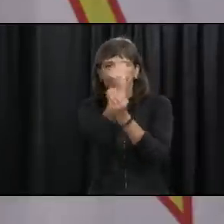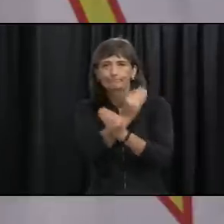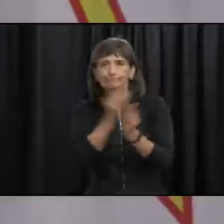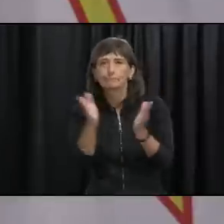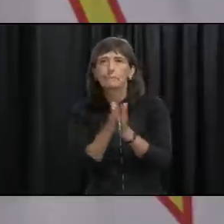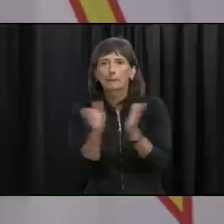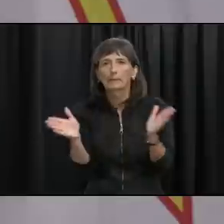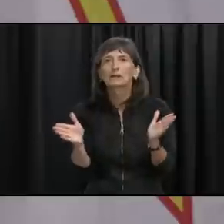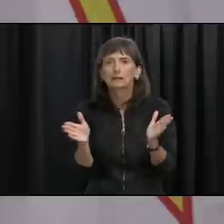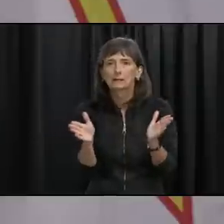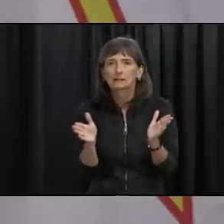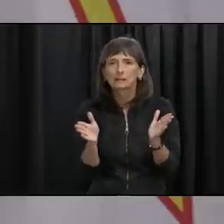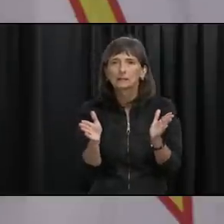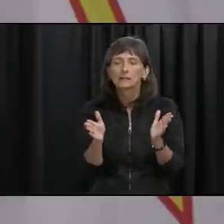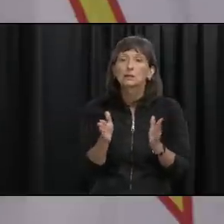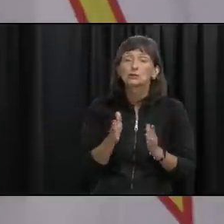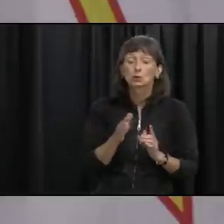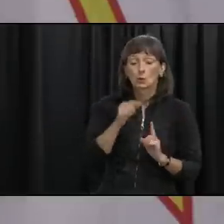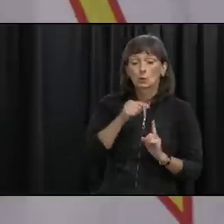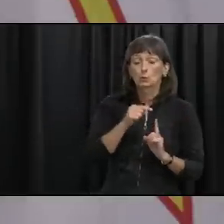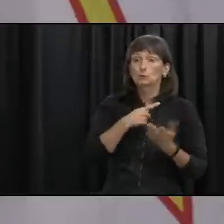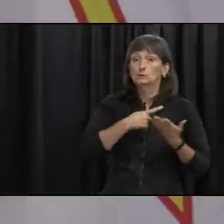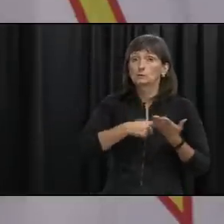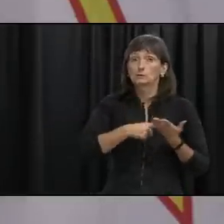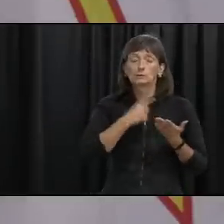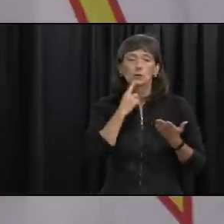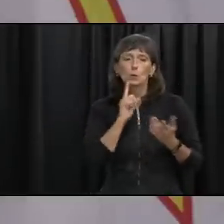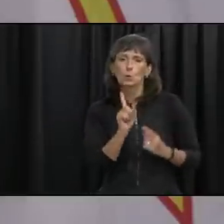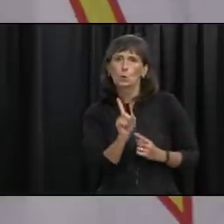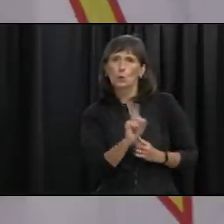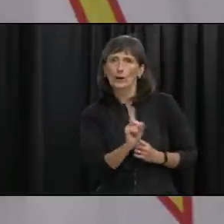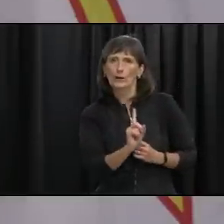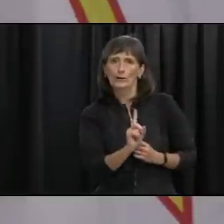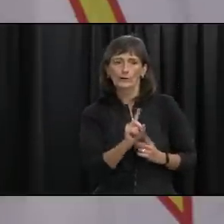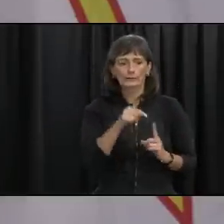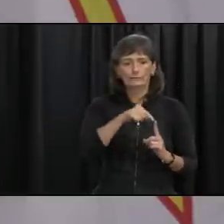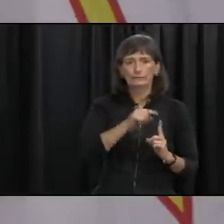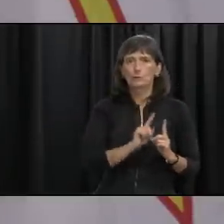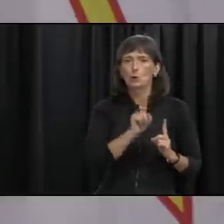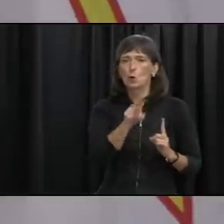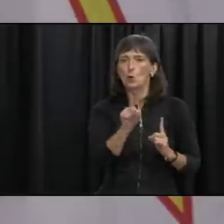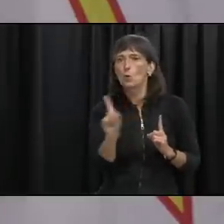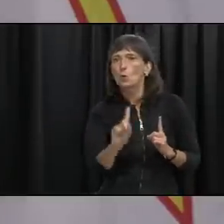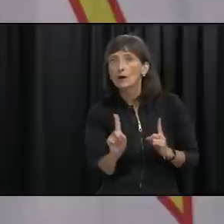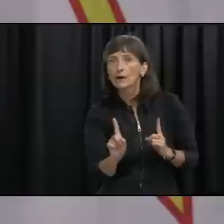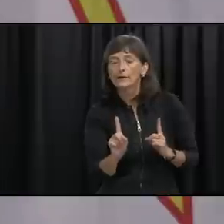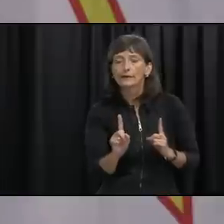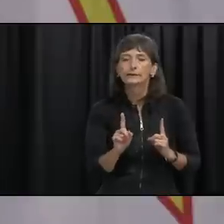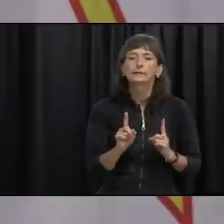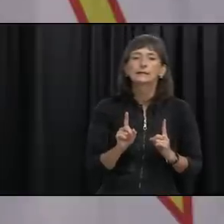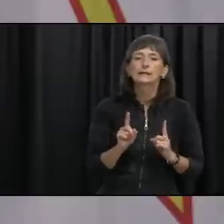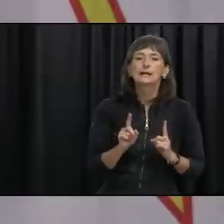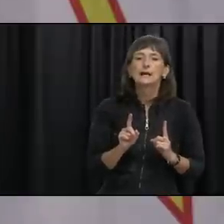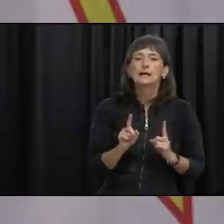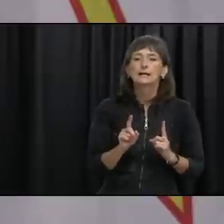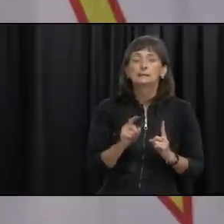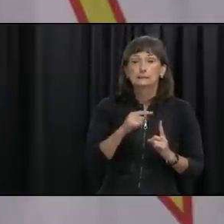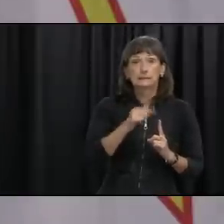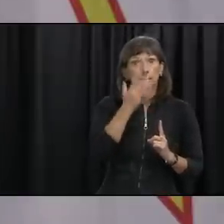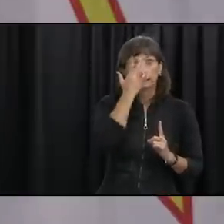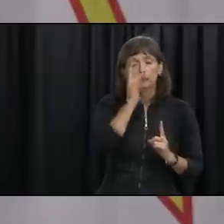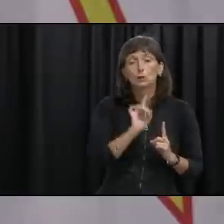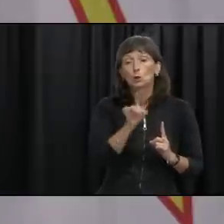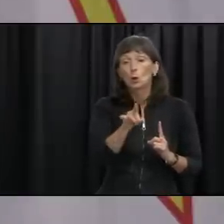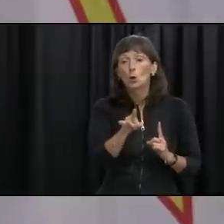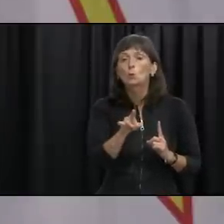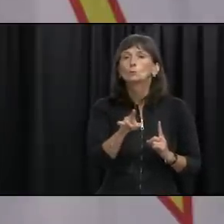and we talk about the place that the person um was uh was attending and what went while they were infectious we talk